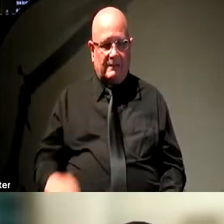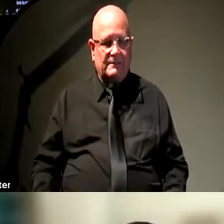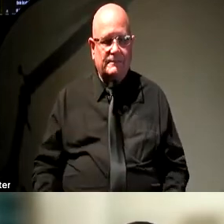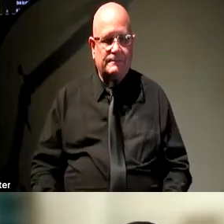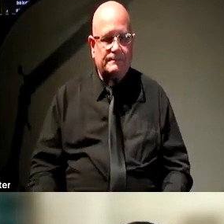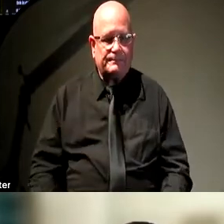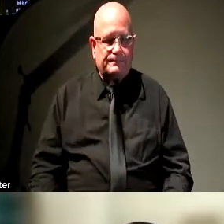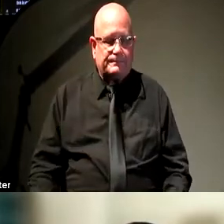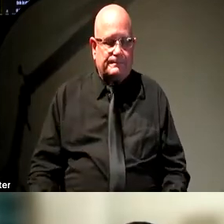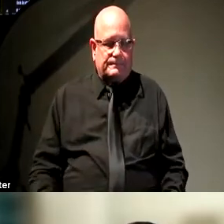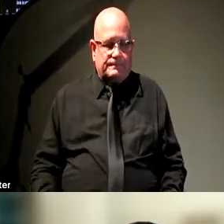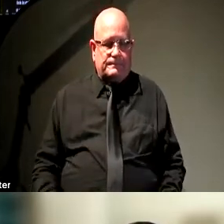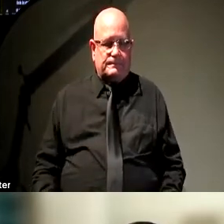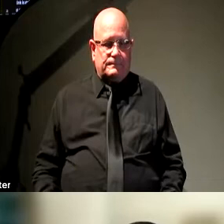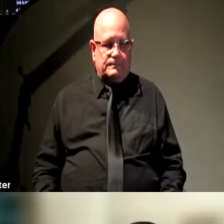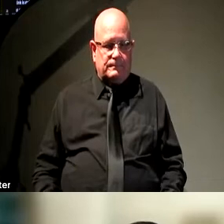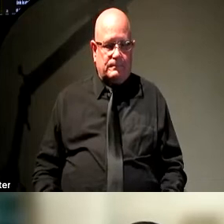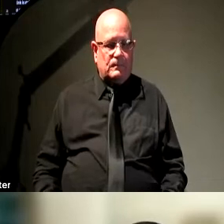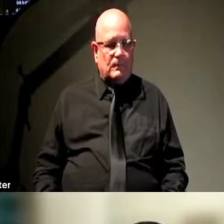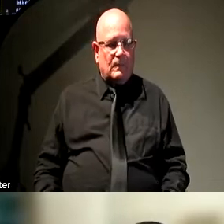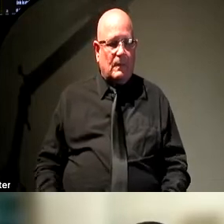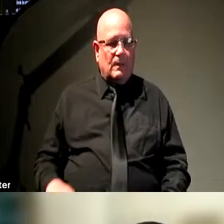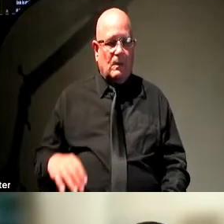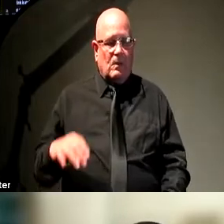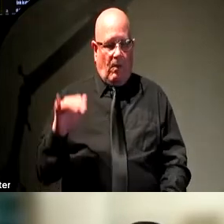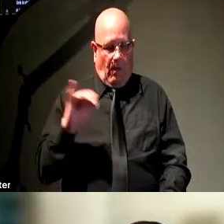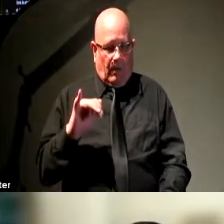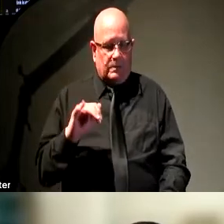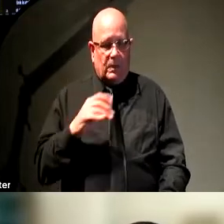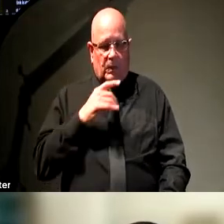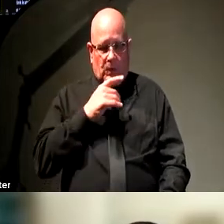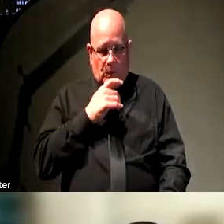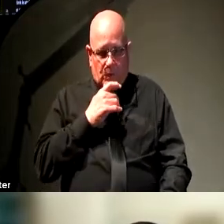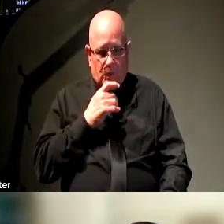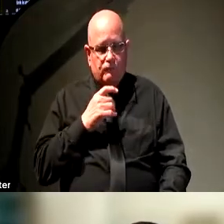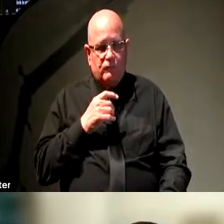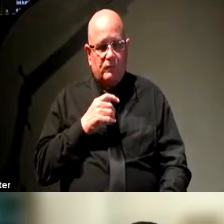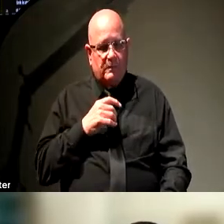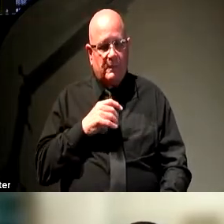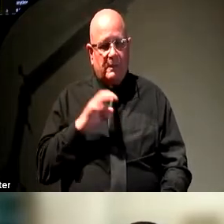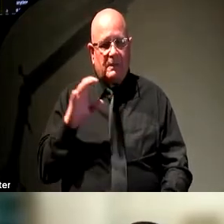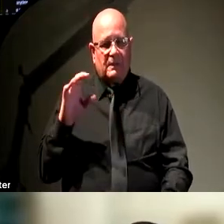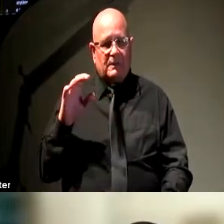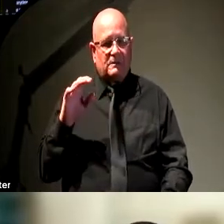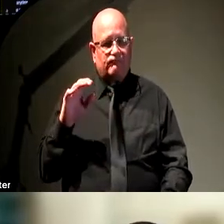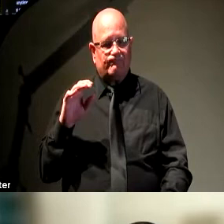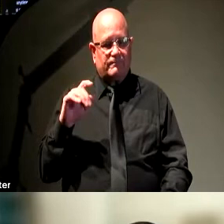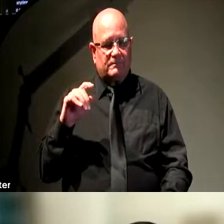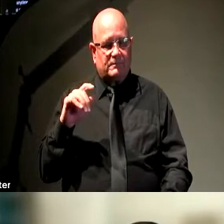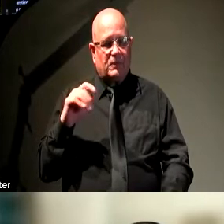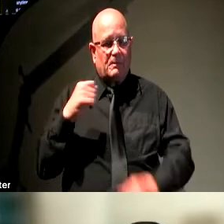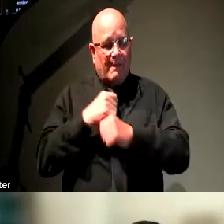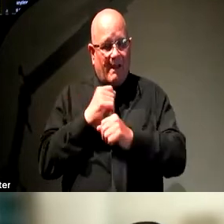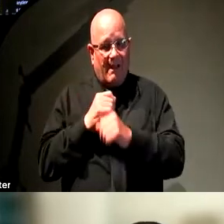add an image into your content, you need to be sure that you provide a text equivalent for